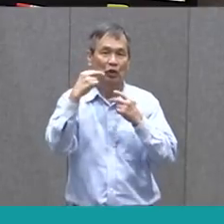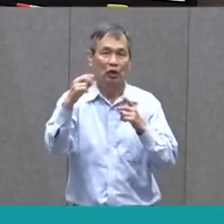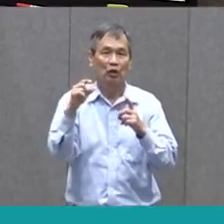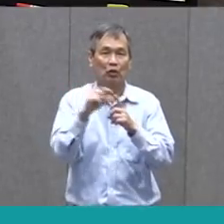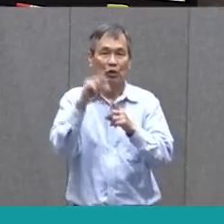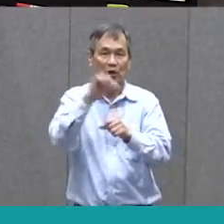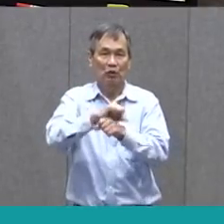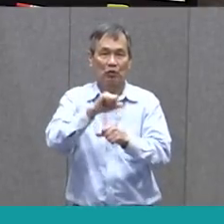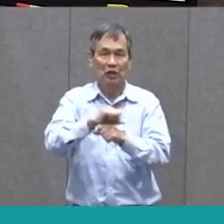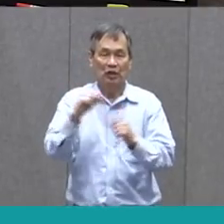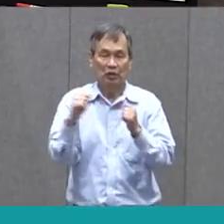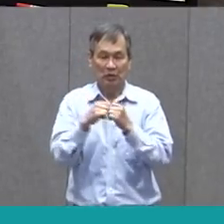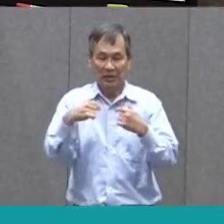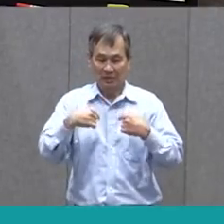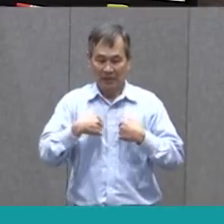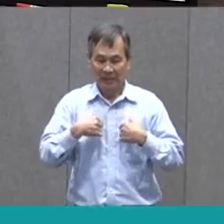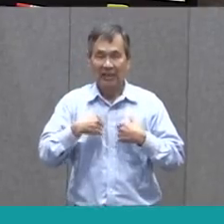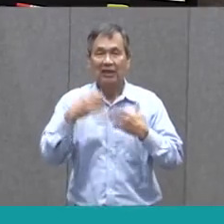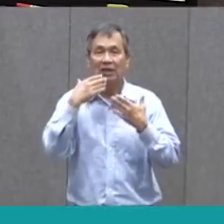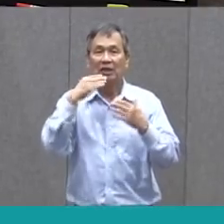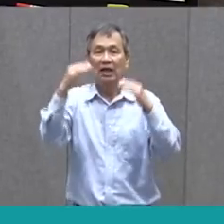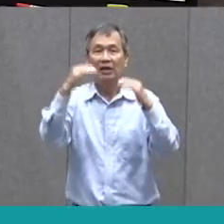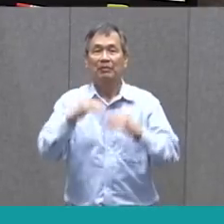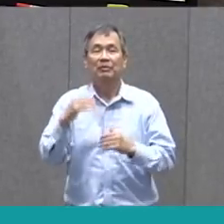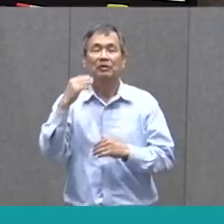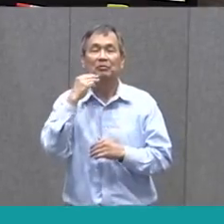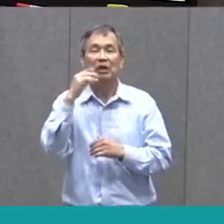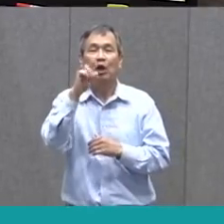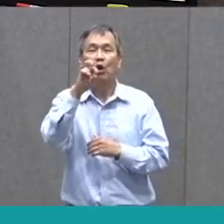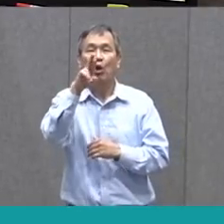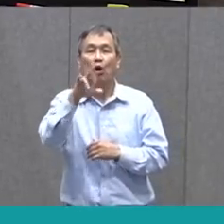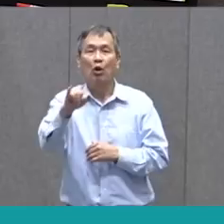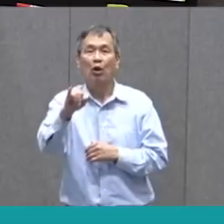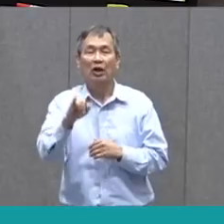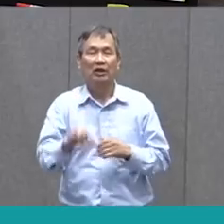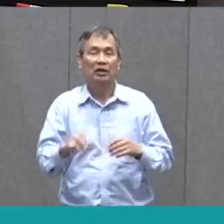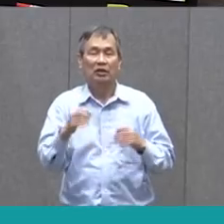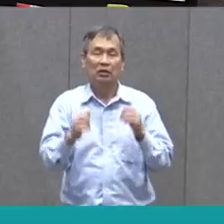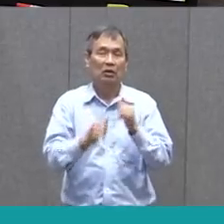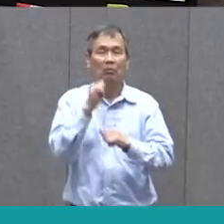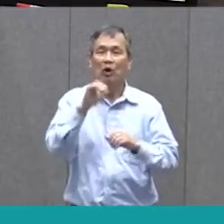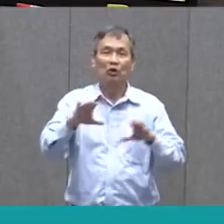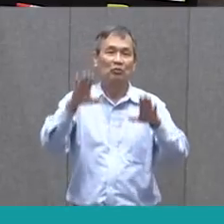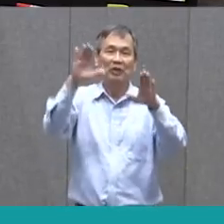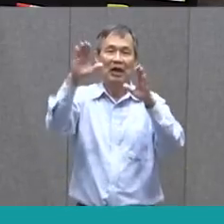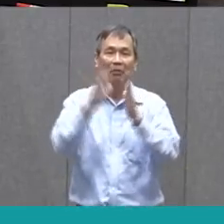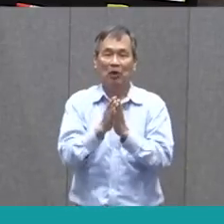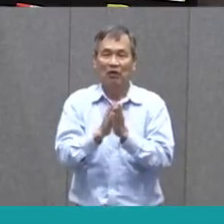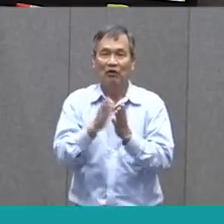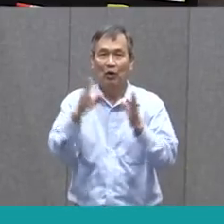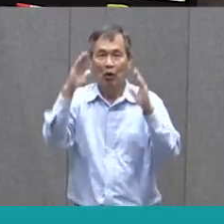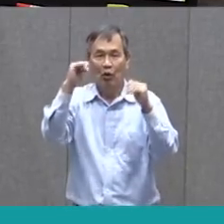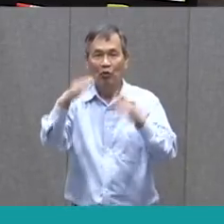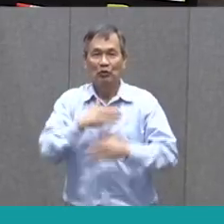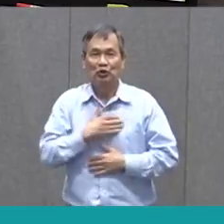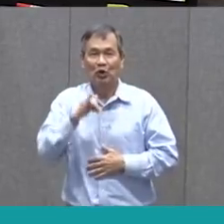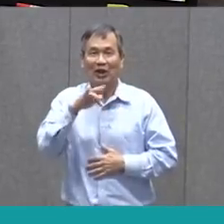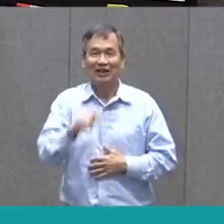with Miss Kathy. Next you're going to see Miss Laurie and she's going to read you this most magnificent book. I hope you enjoy it.